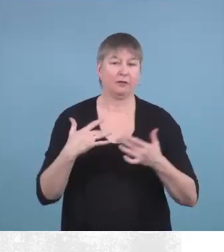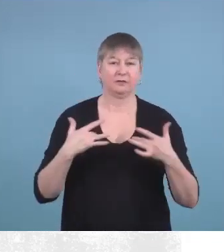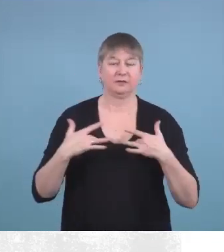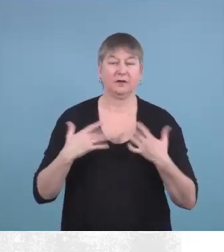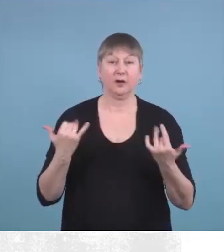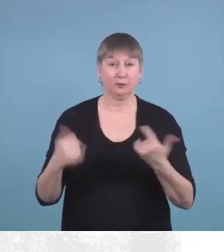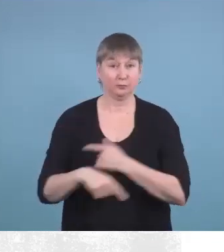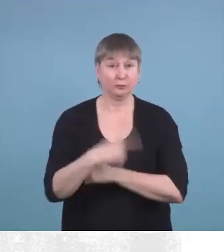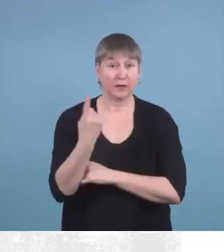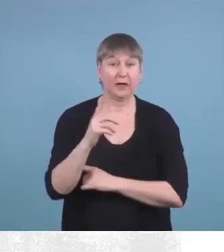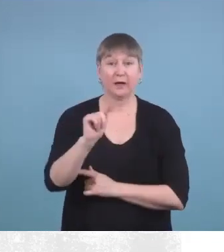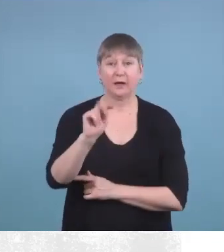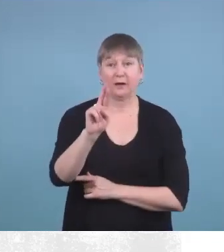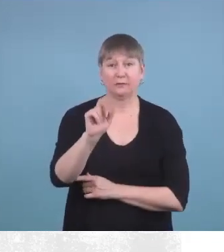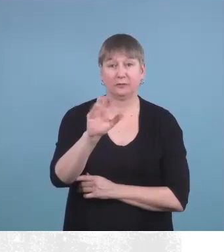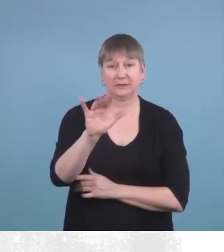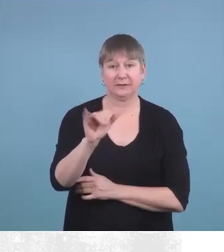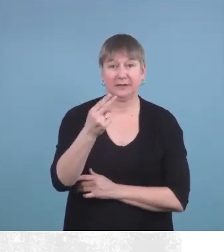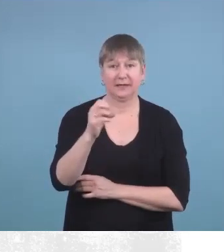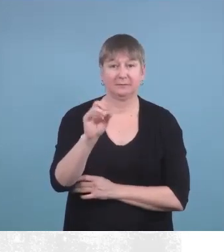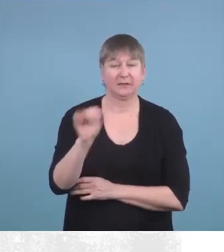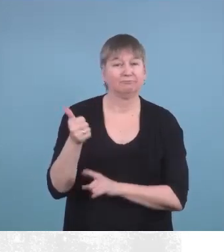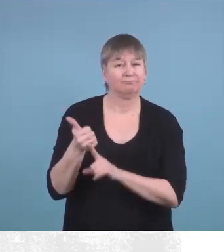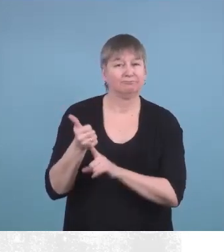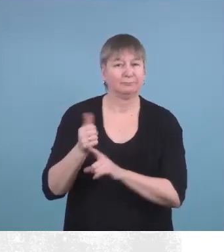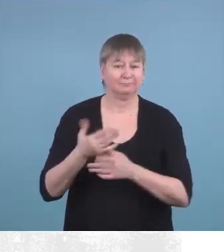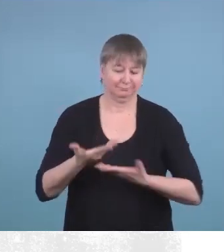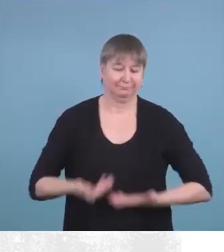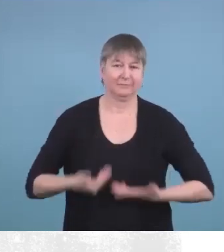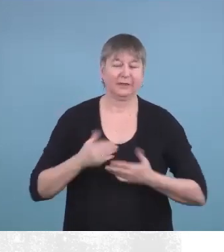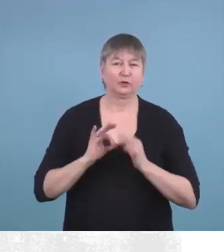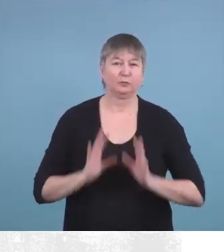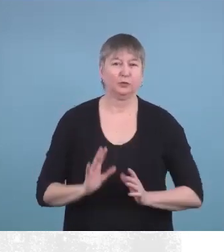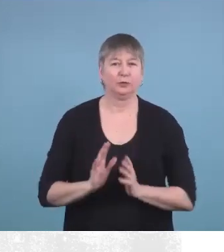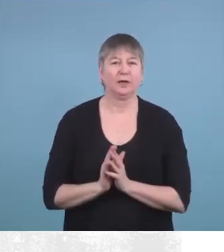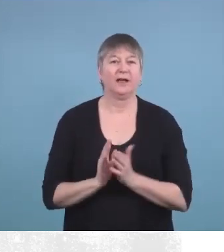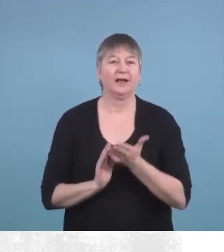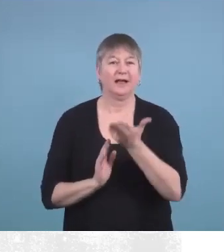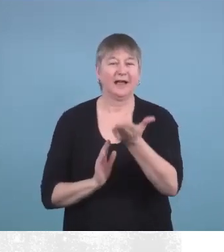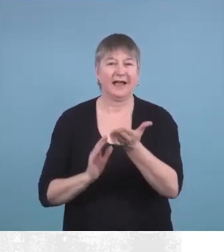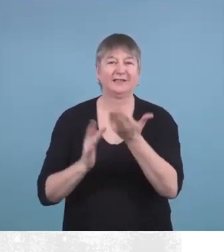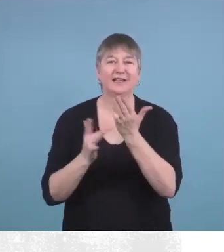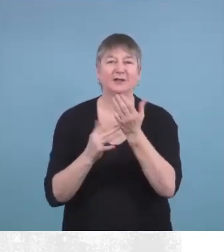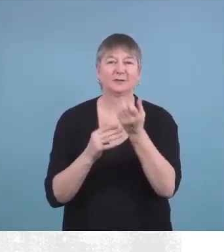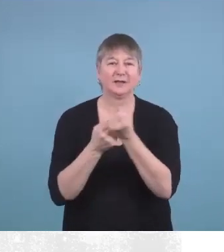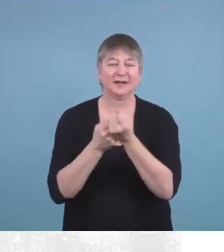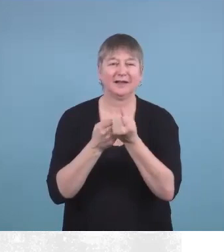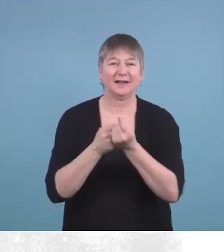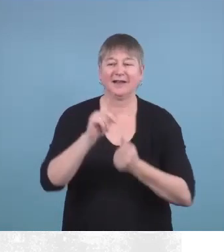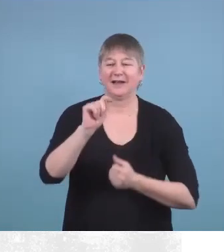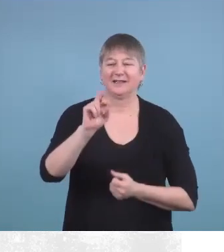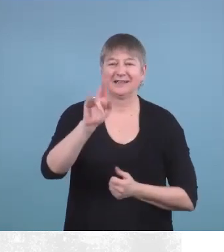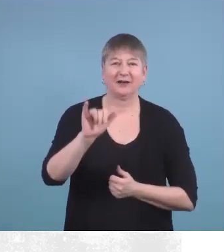Hetman as our interpreter and the technology support is with Terry Alexandra